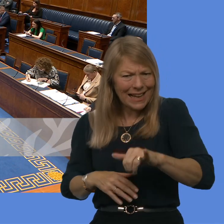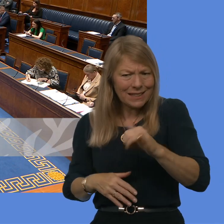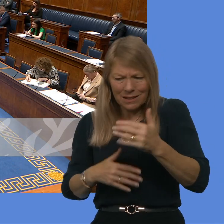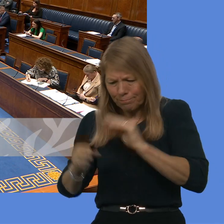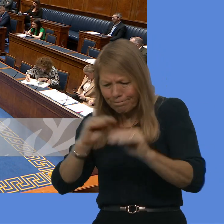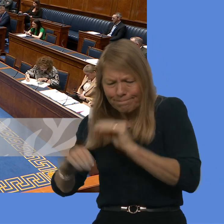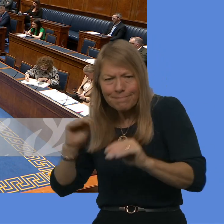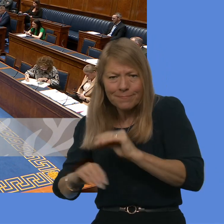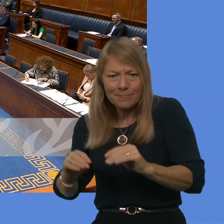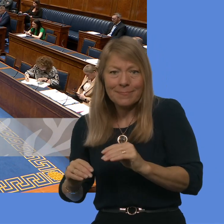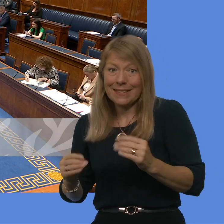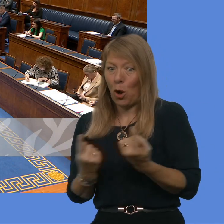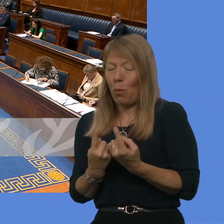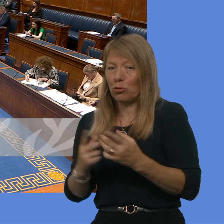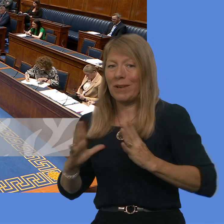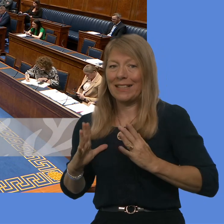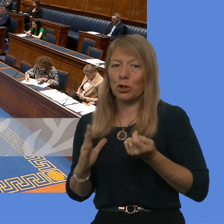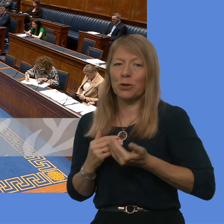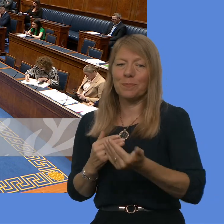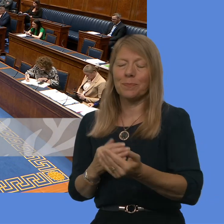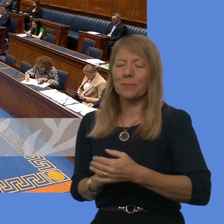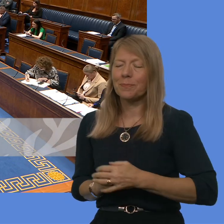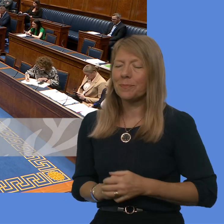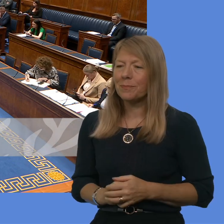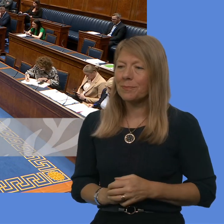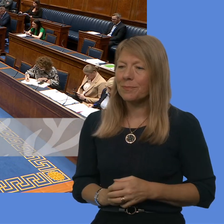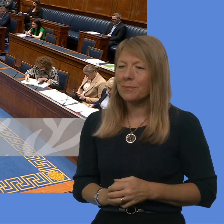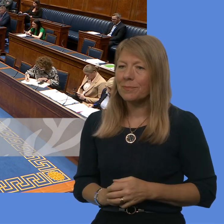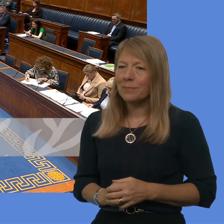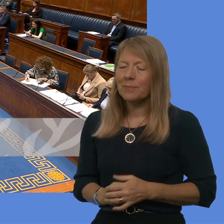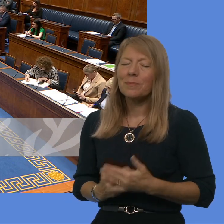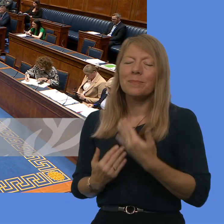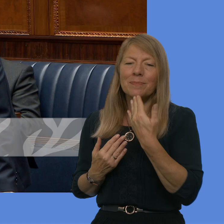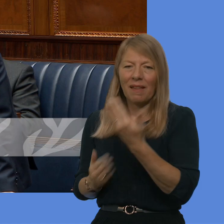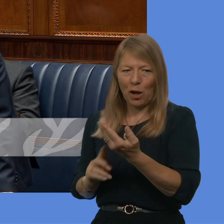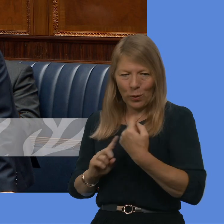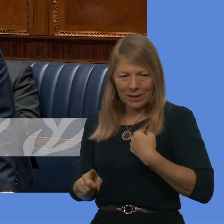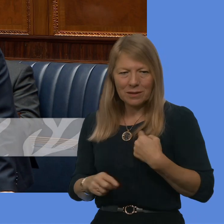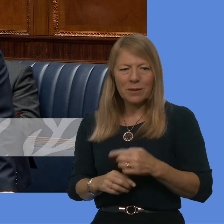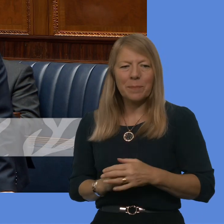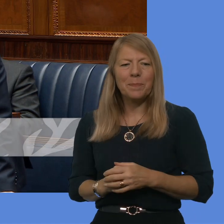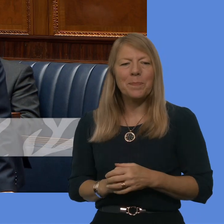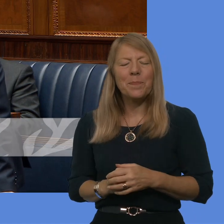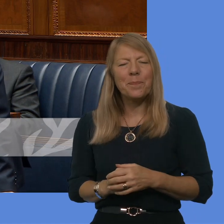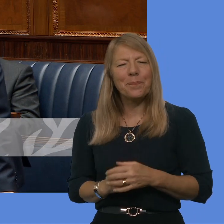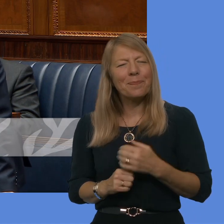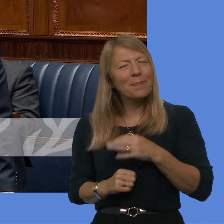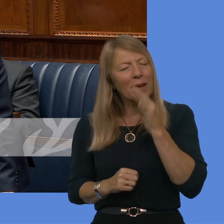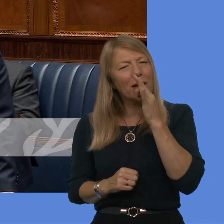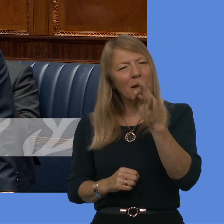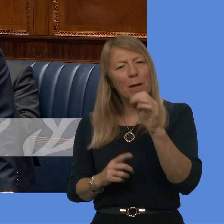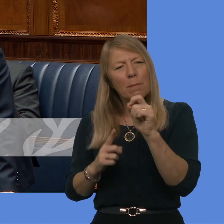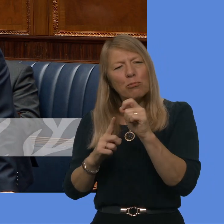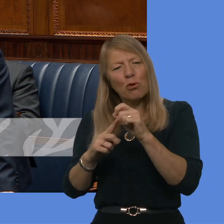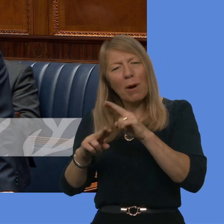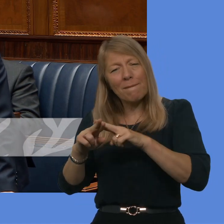Thank you, Mr. Speaker. I thank the Deputy First Minister for answers so far. Can the Deputy First Minister confirm how the programme for government will align